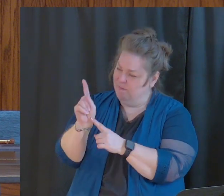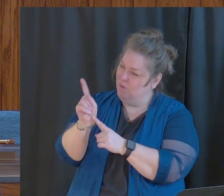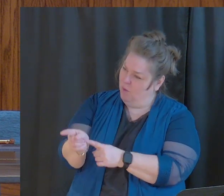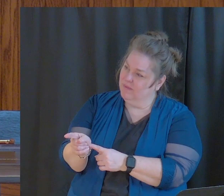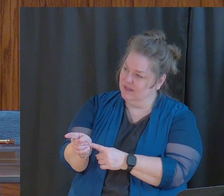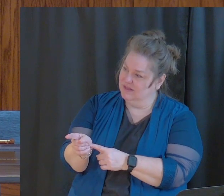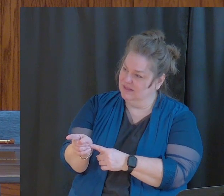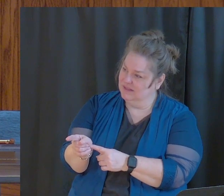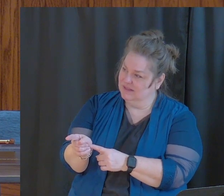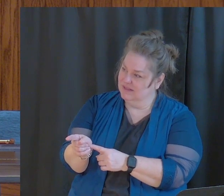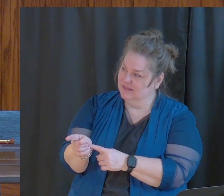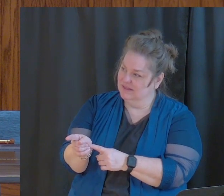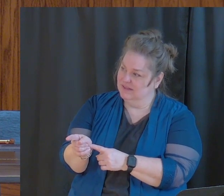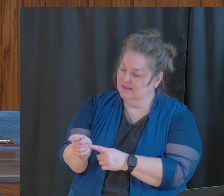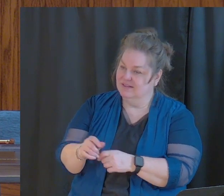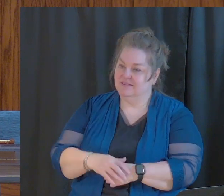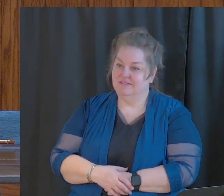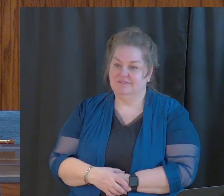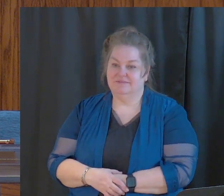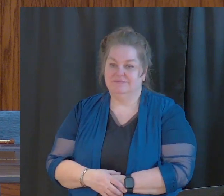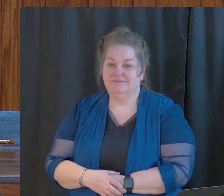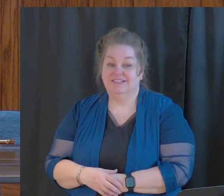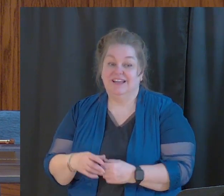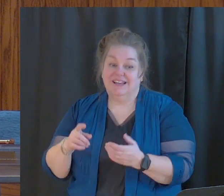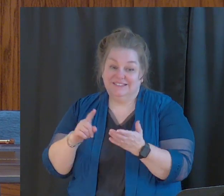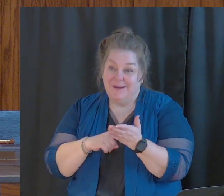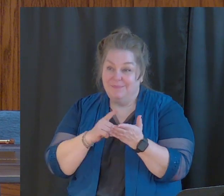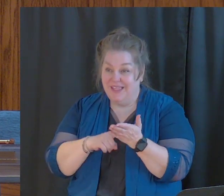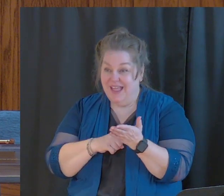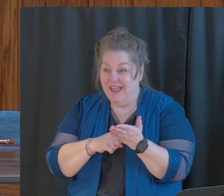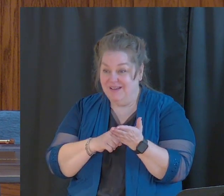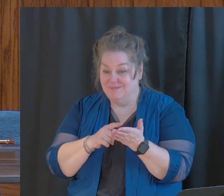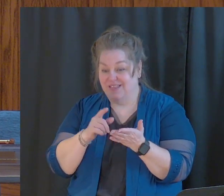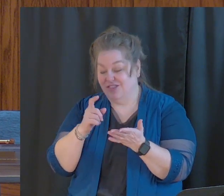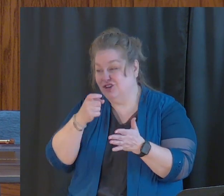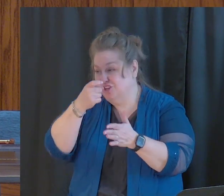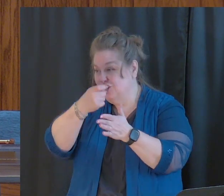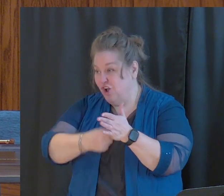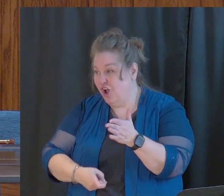And sometimes it would cost in this life. I understand that.